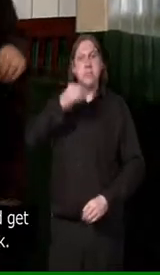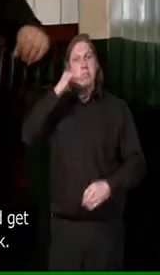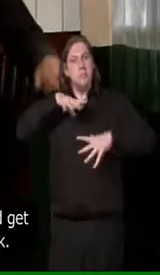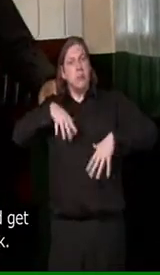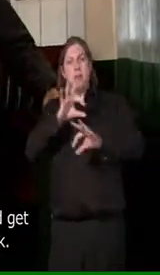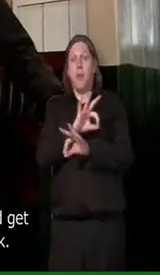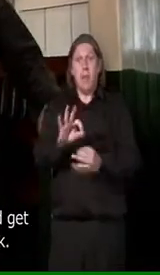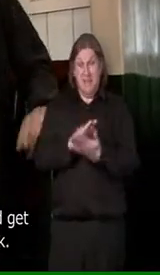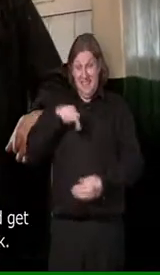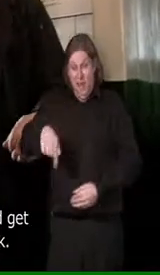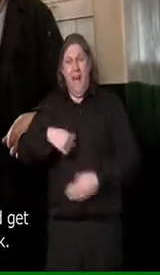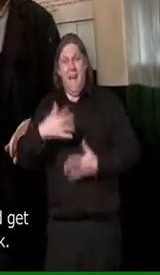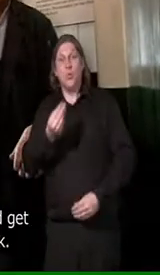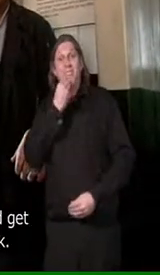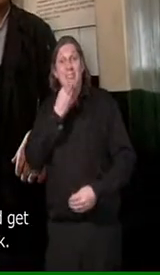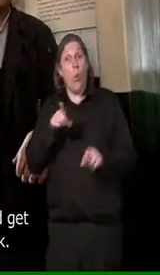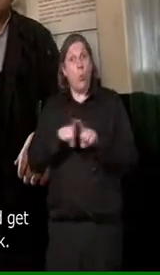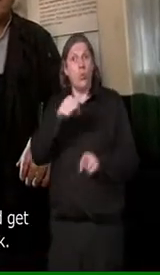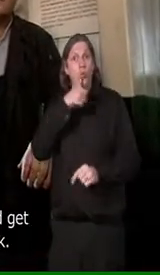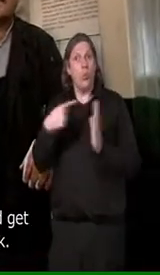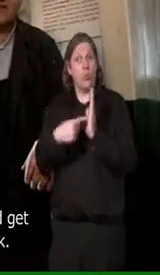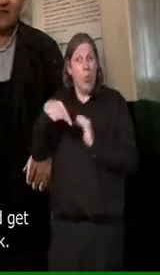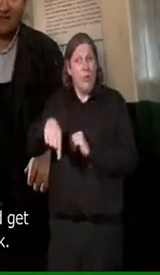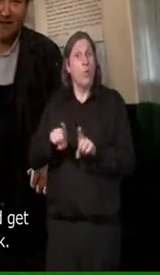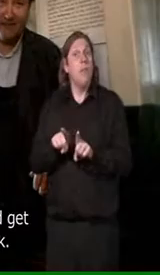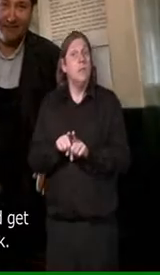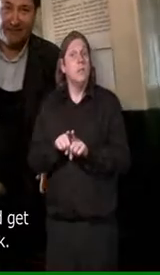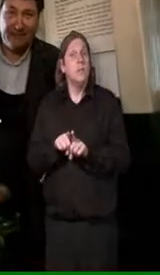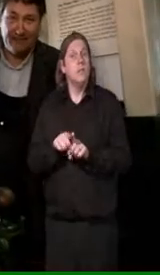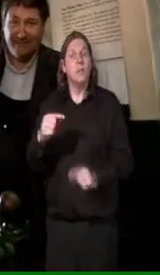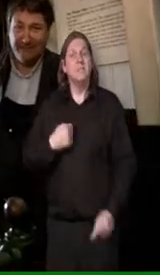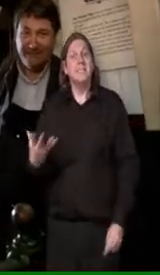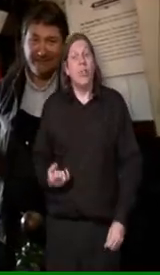He would get two pound a week and he also work seven days a week.